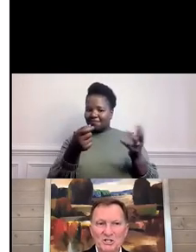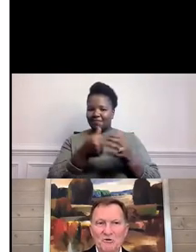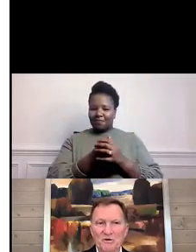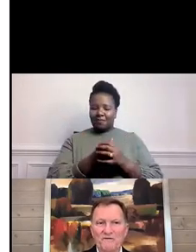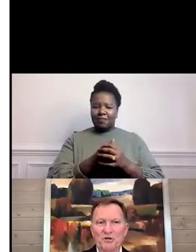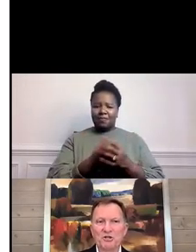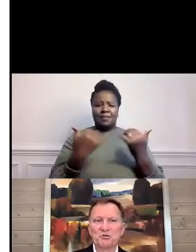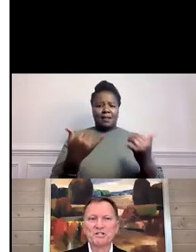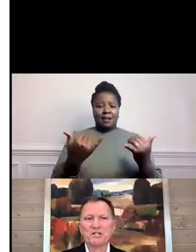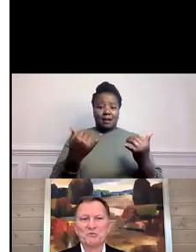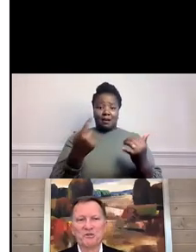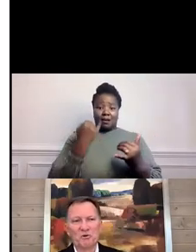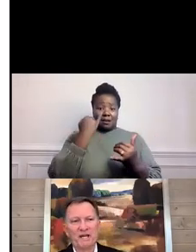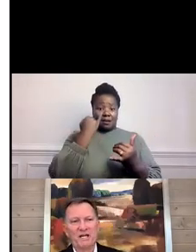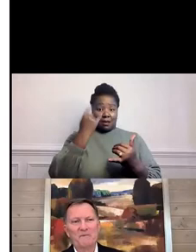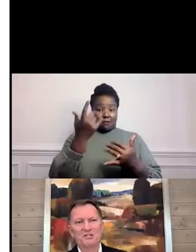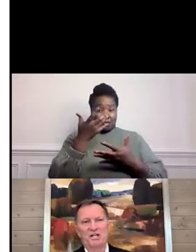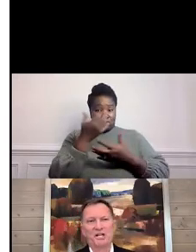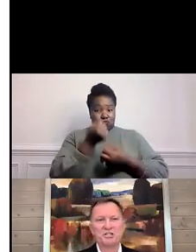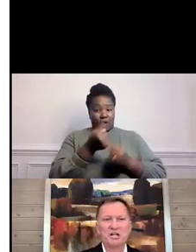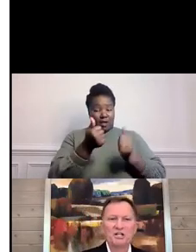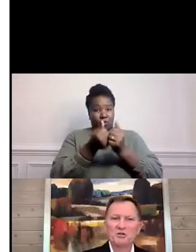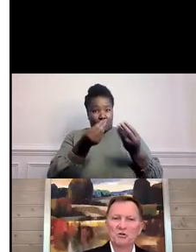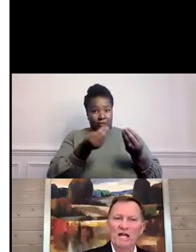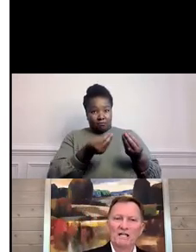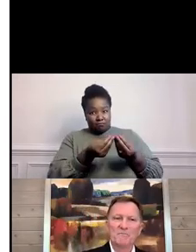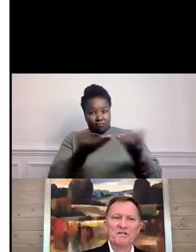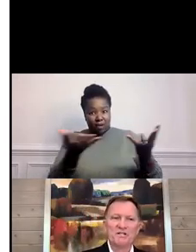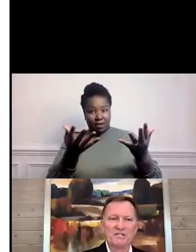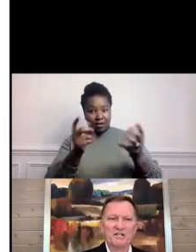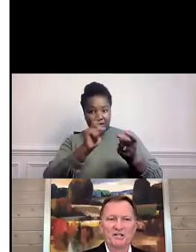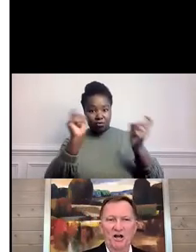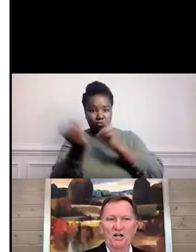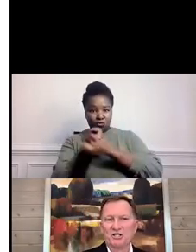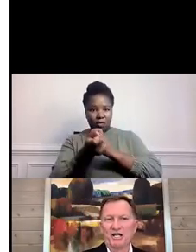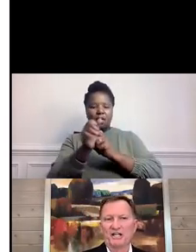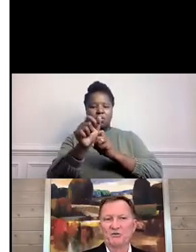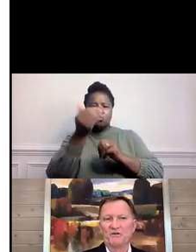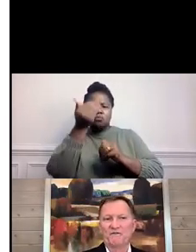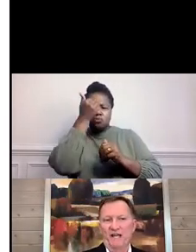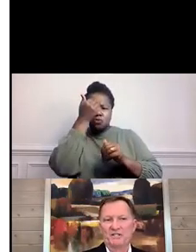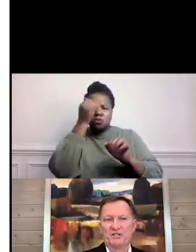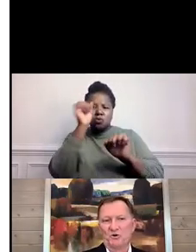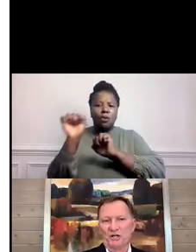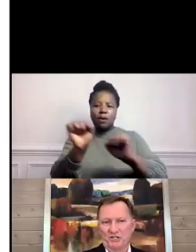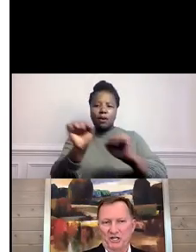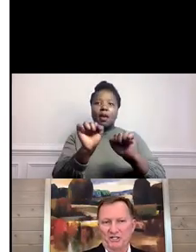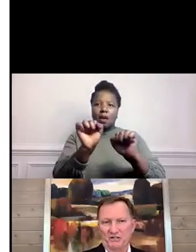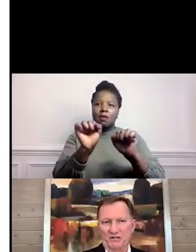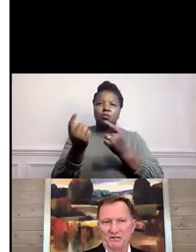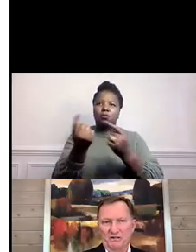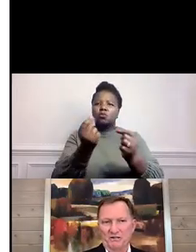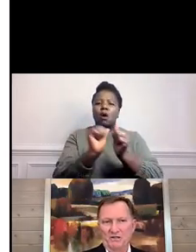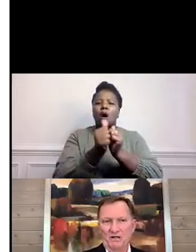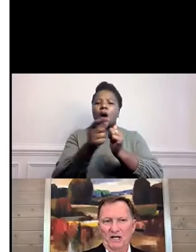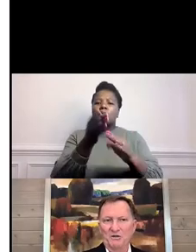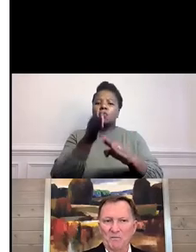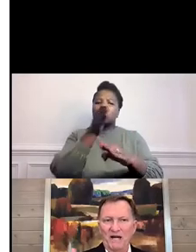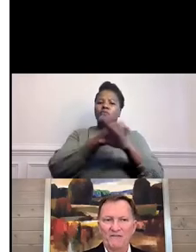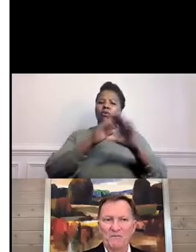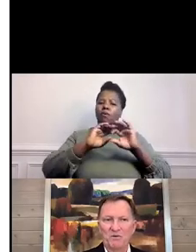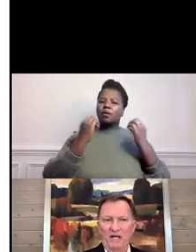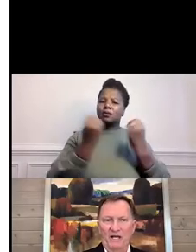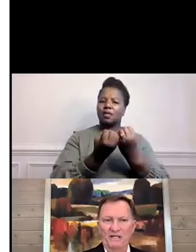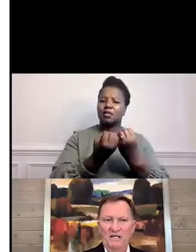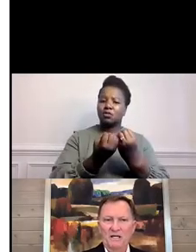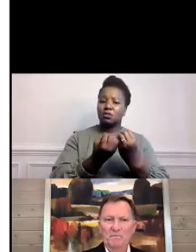So if you're entrusted with bringing about change, you likely possess the knowledge needed to advance the organization. And you